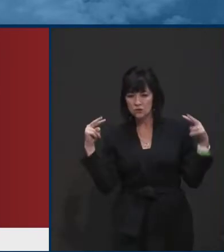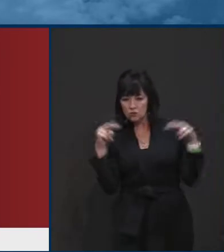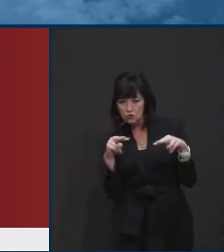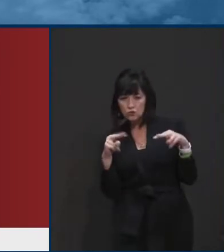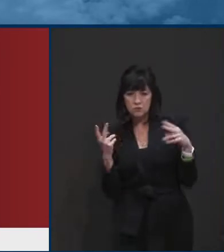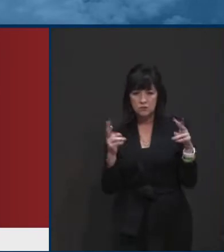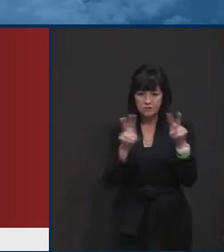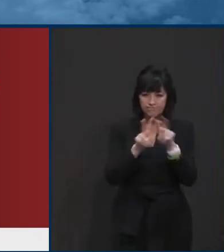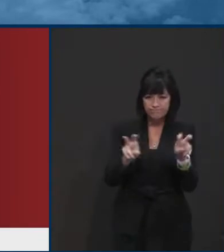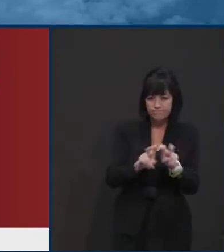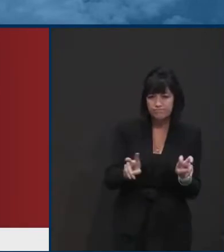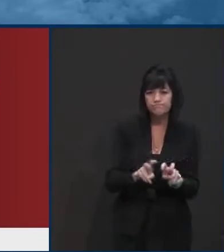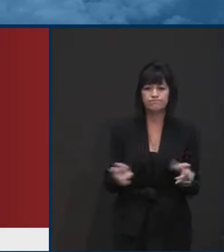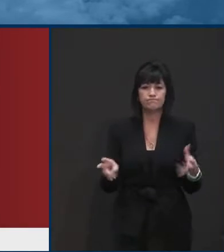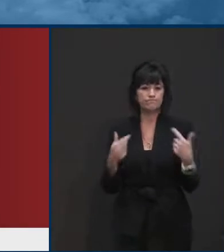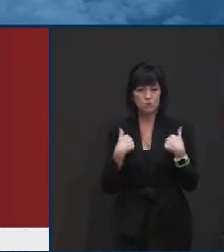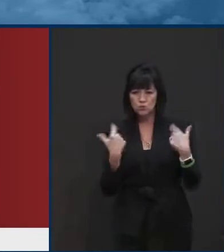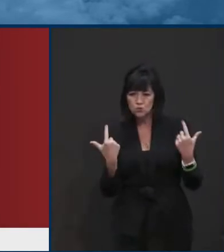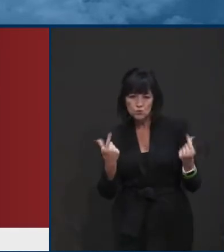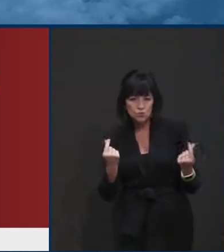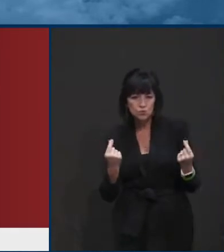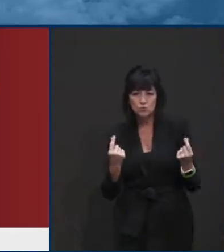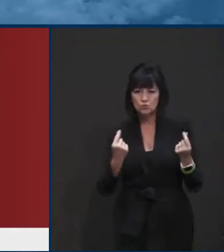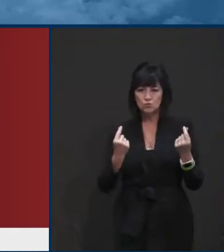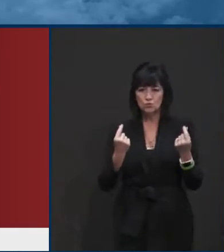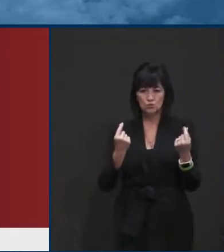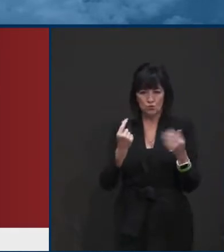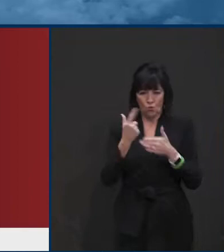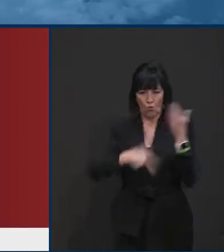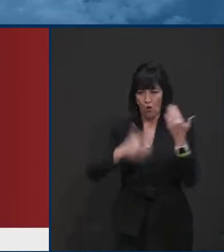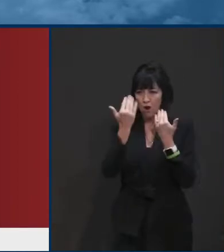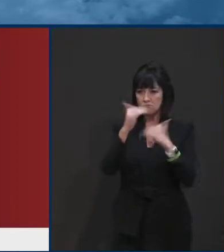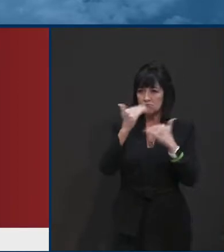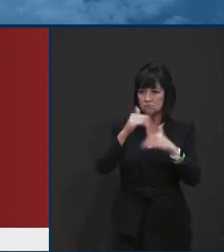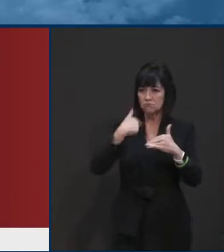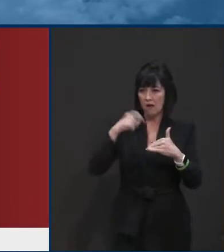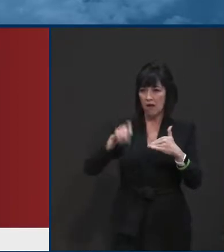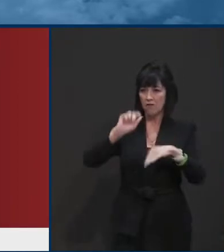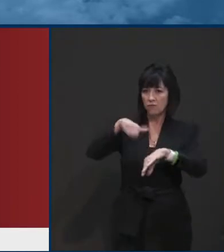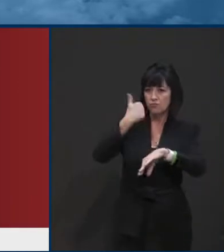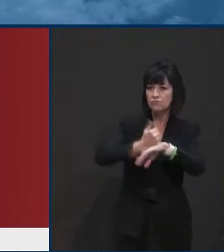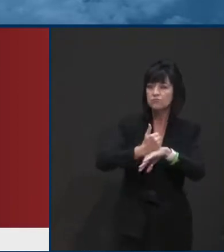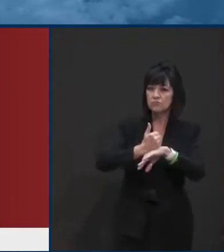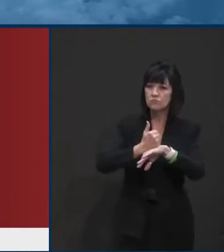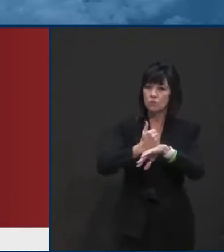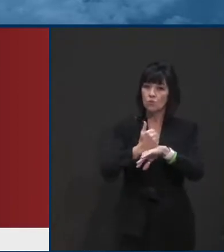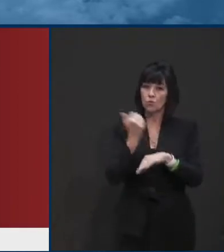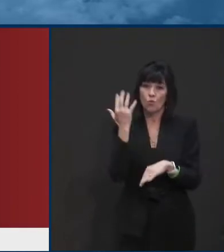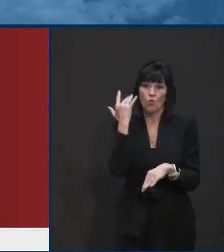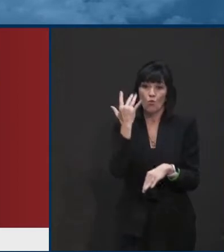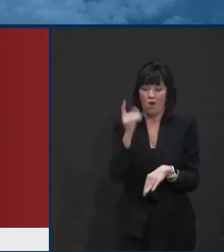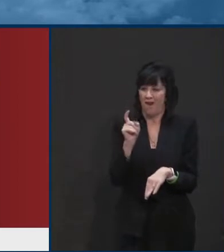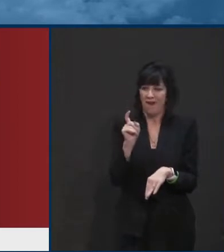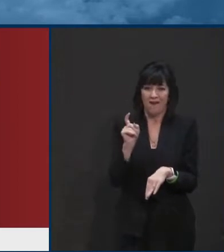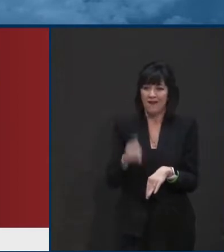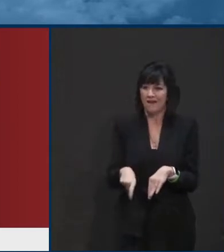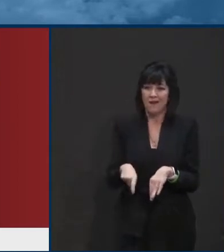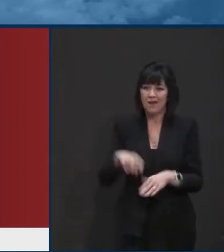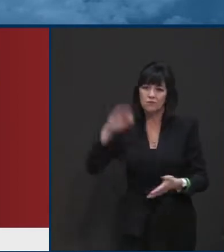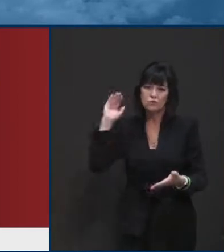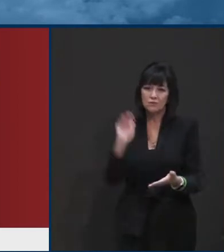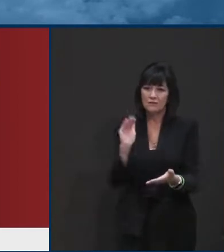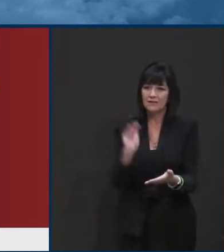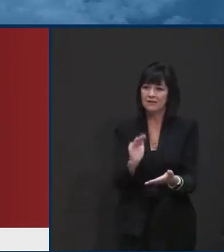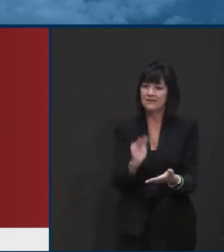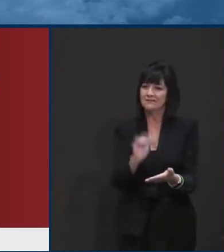that we might need to put in place in order to stem that tide, to flatten that curve once